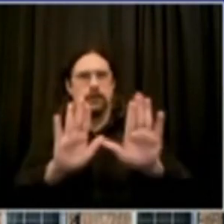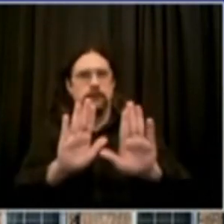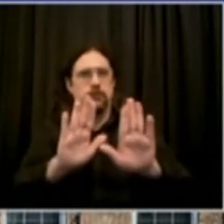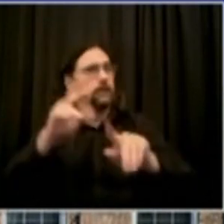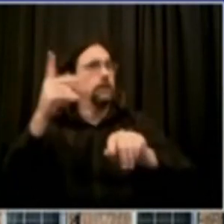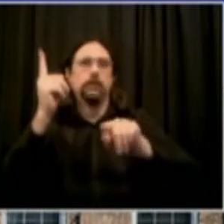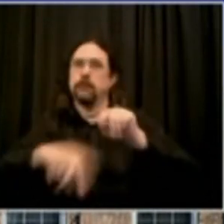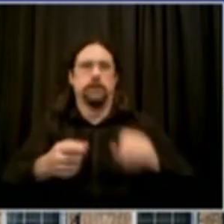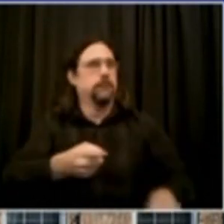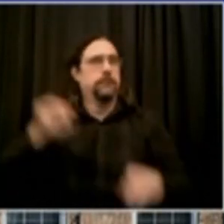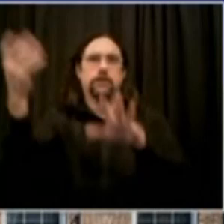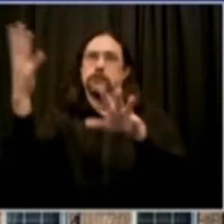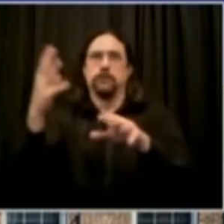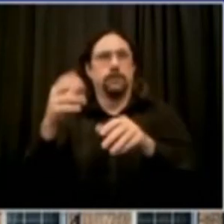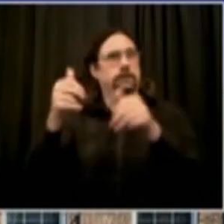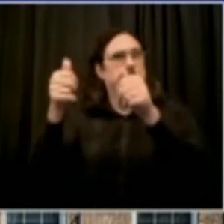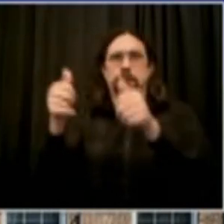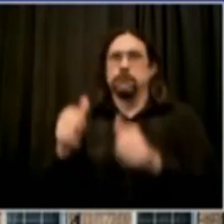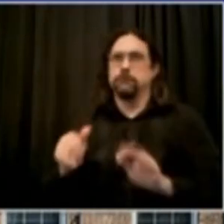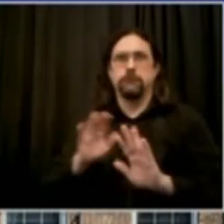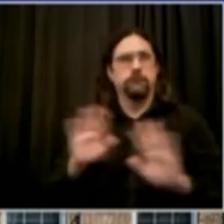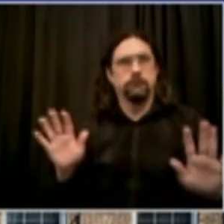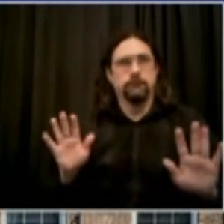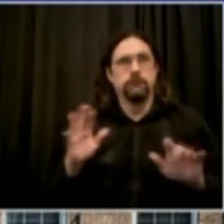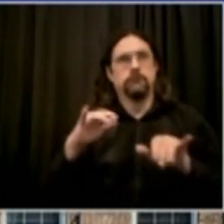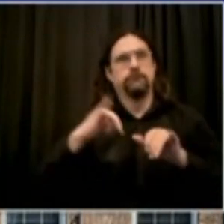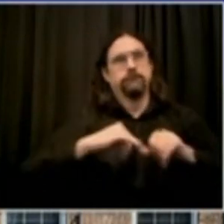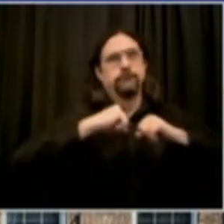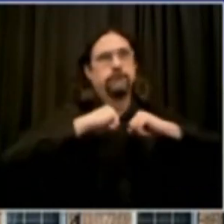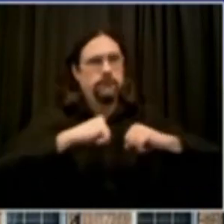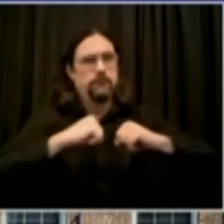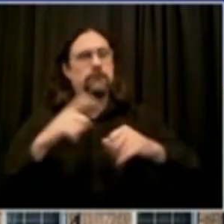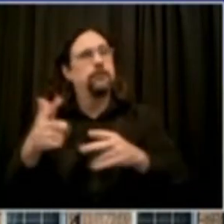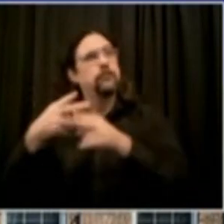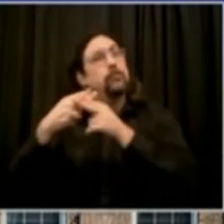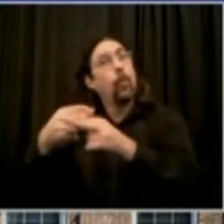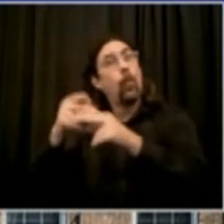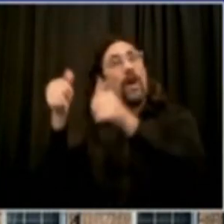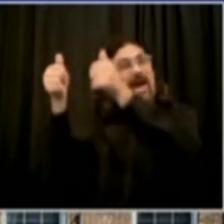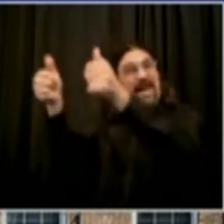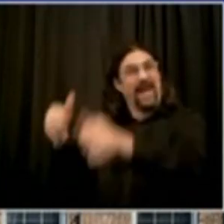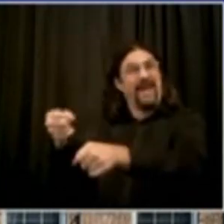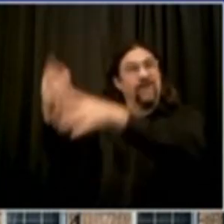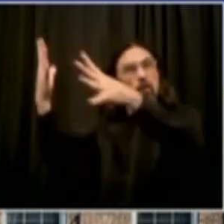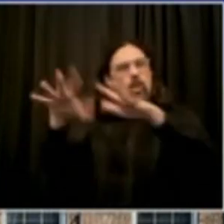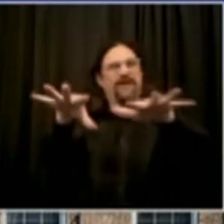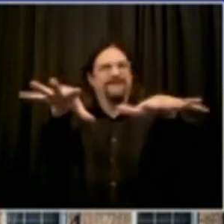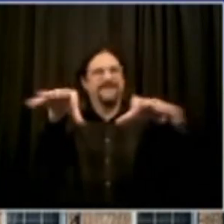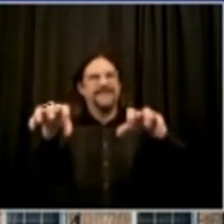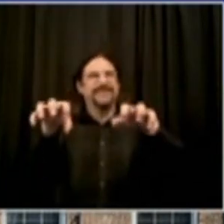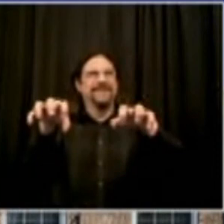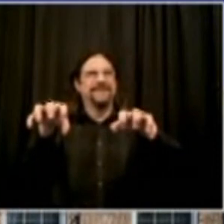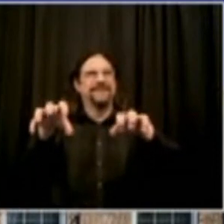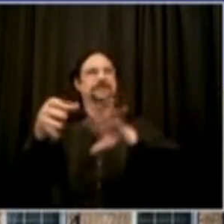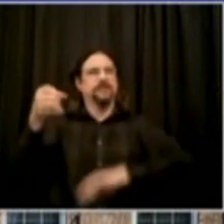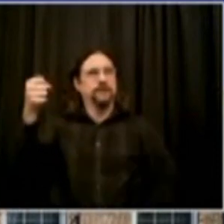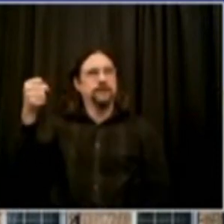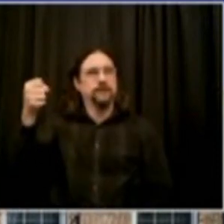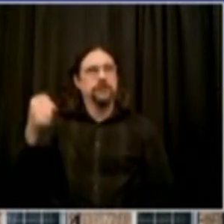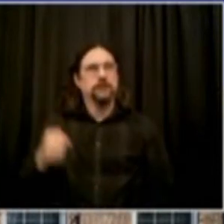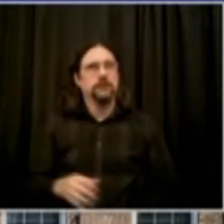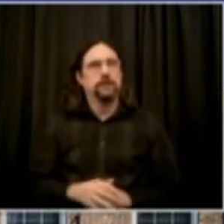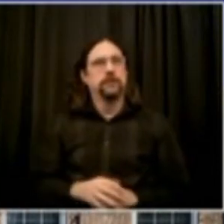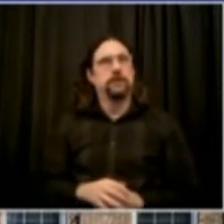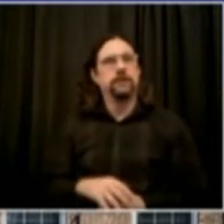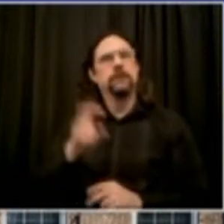moratoriums should not be something that just has to be renewed all the time. This needs to be ongoing for the extent of